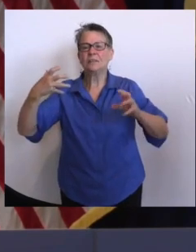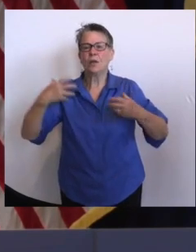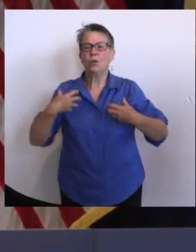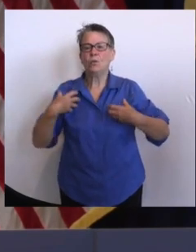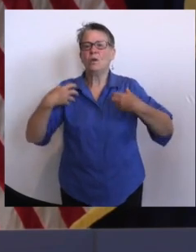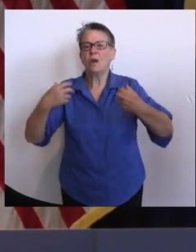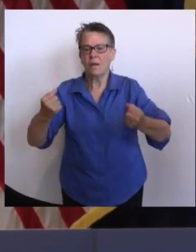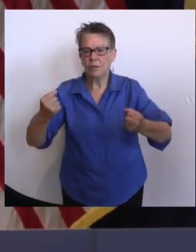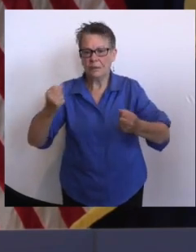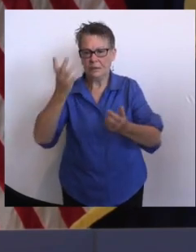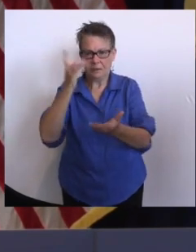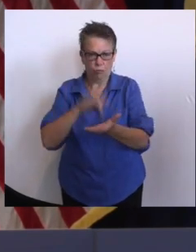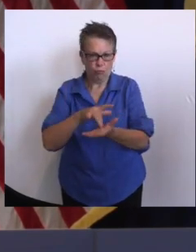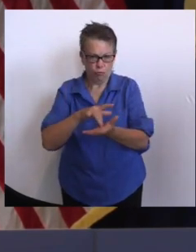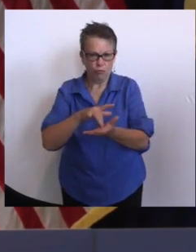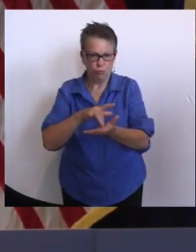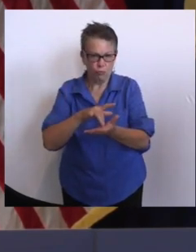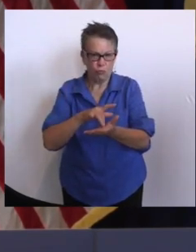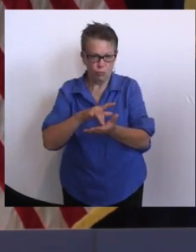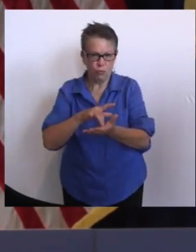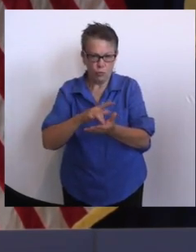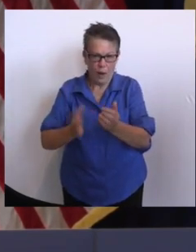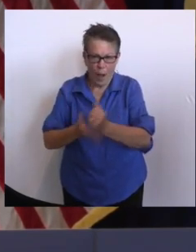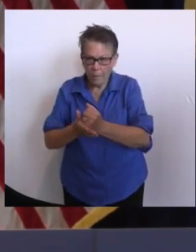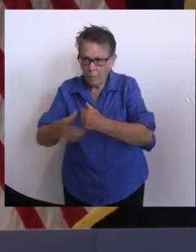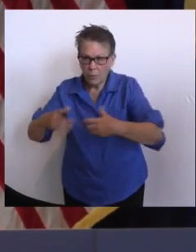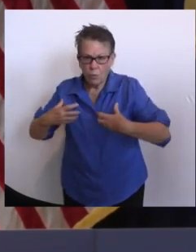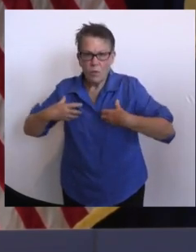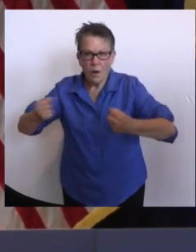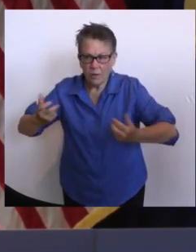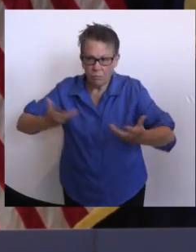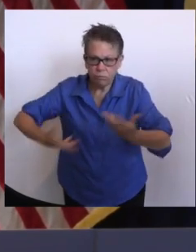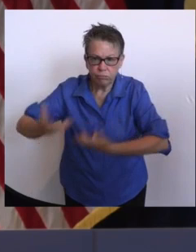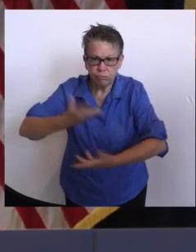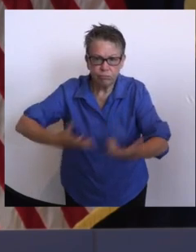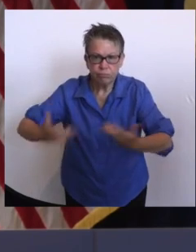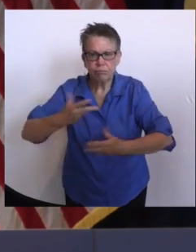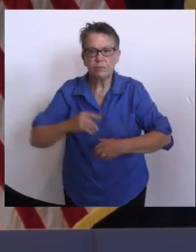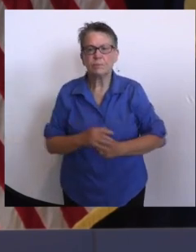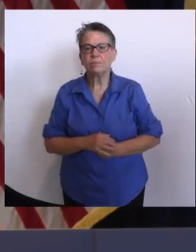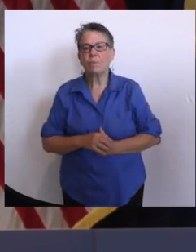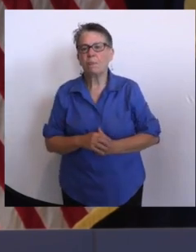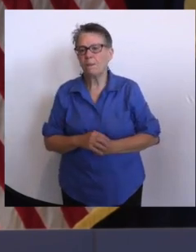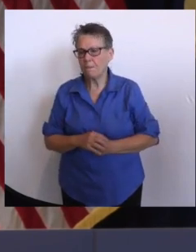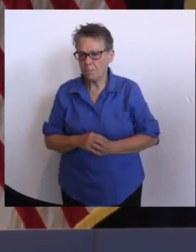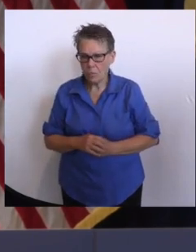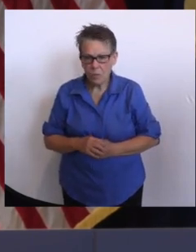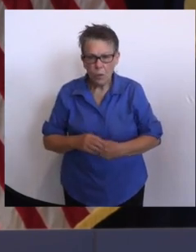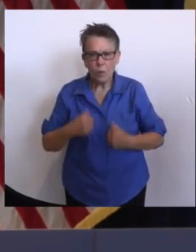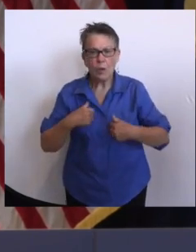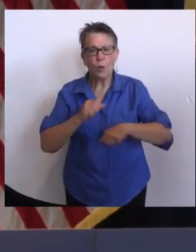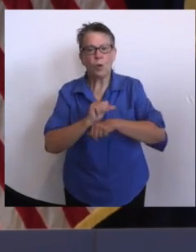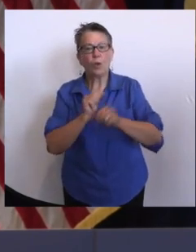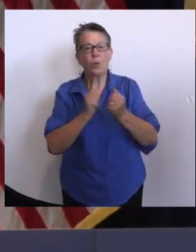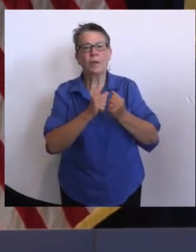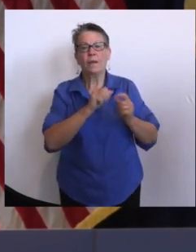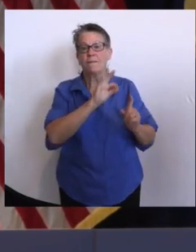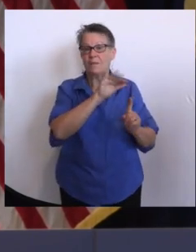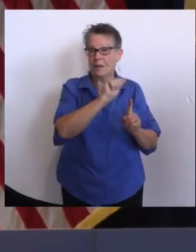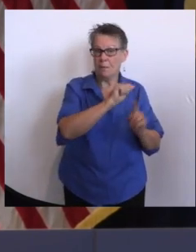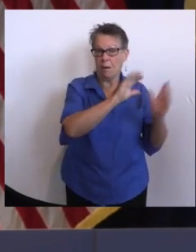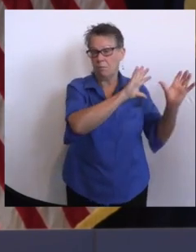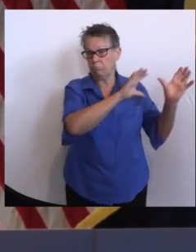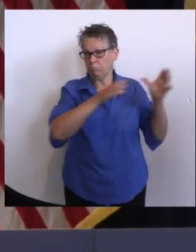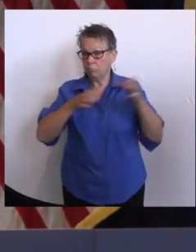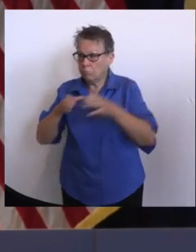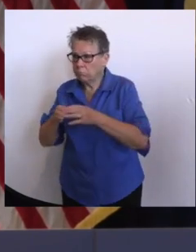Passaic now. And those other eight counties, we are out there with FEMA scouting locations to make sure. Again, that's